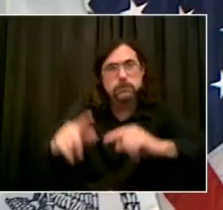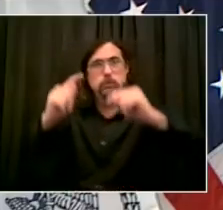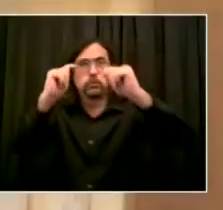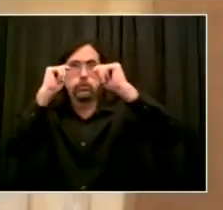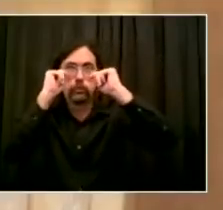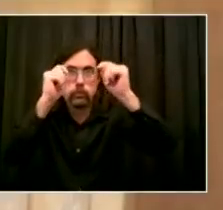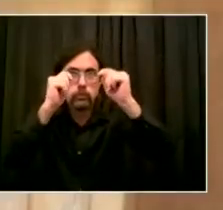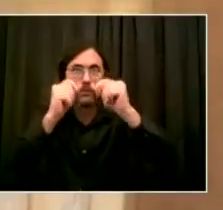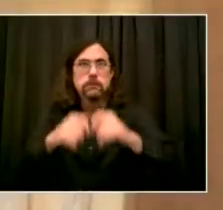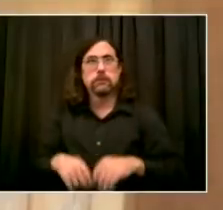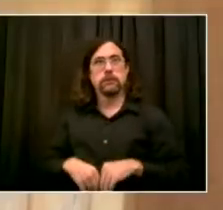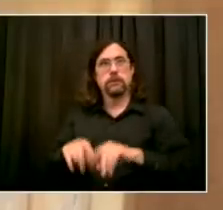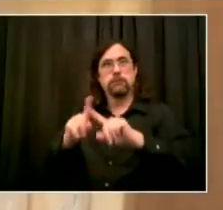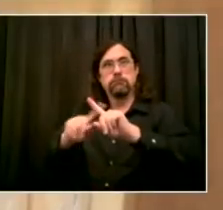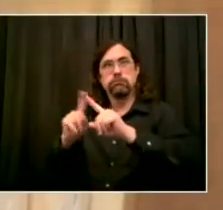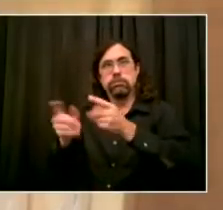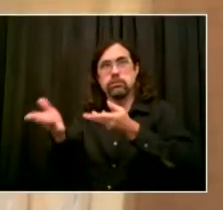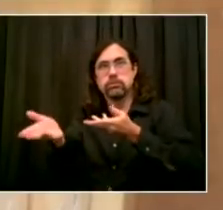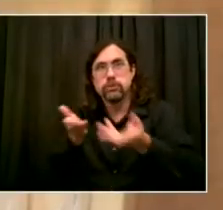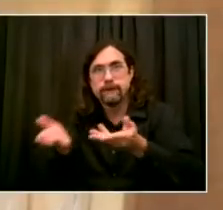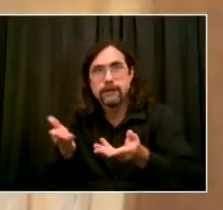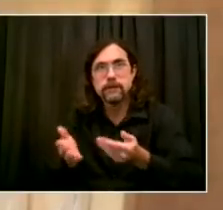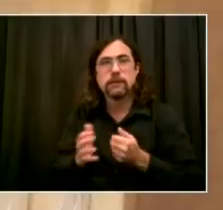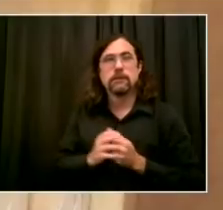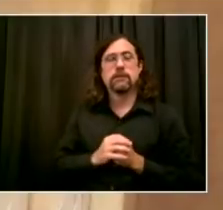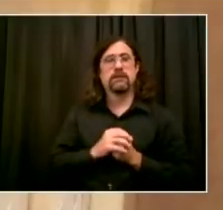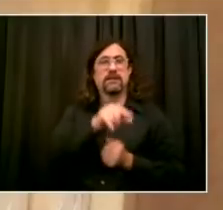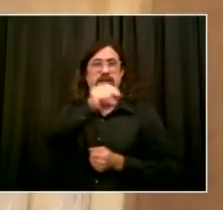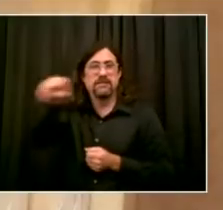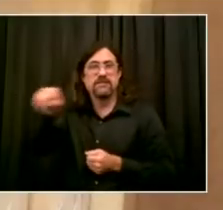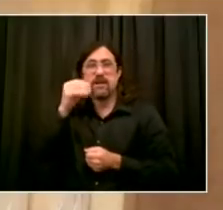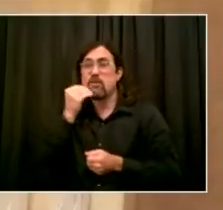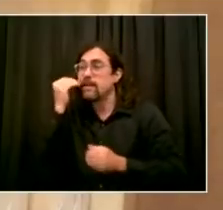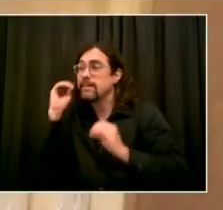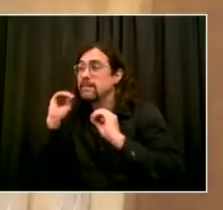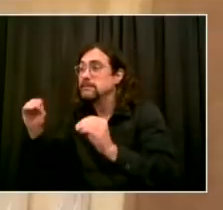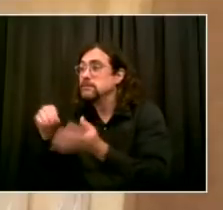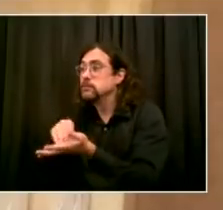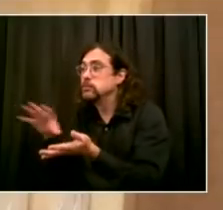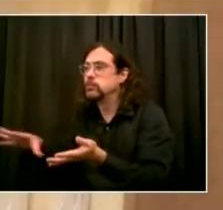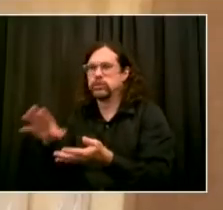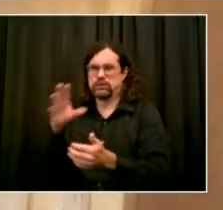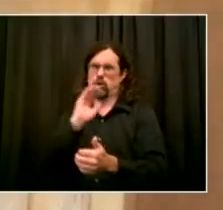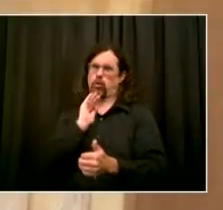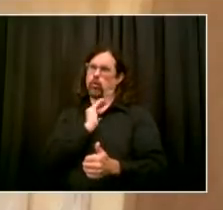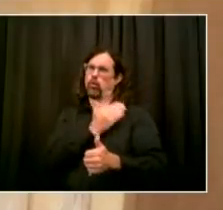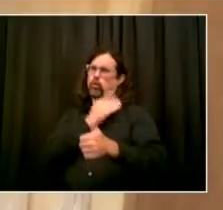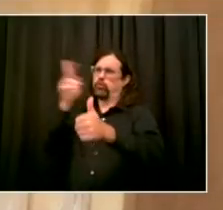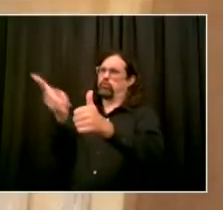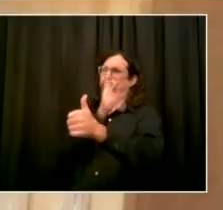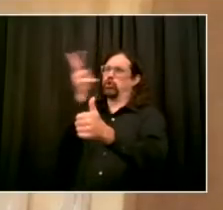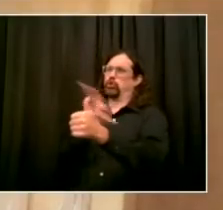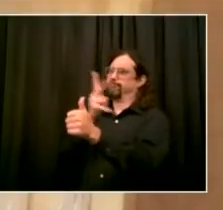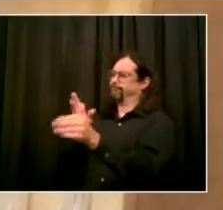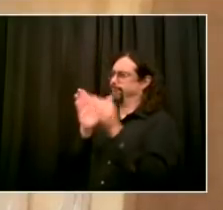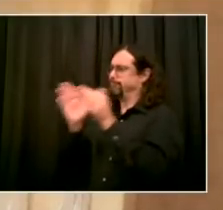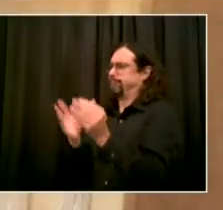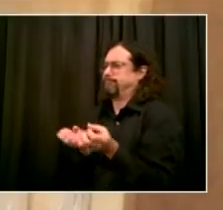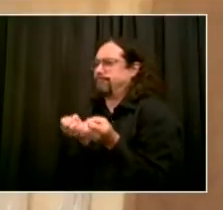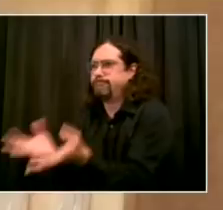Yes, I think the question actually illuminates the urgency with which we feel